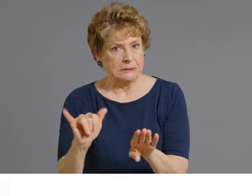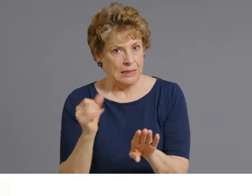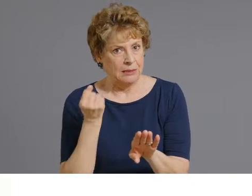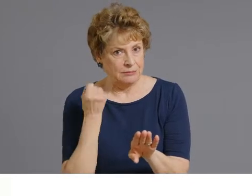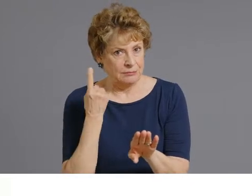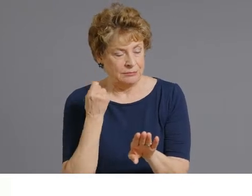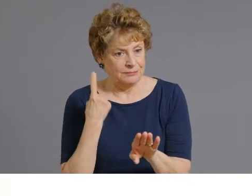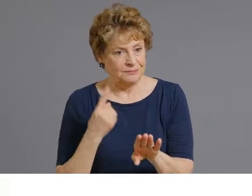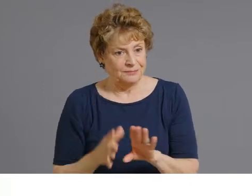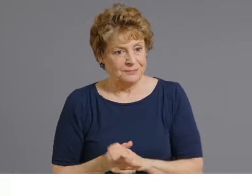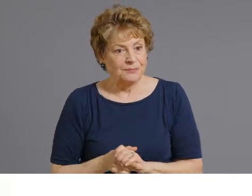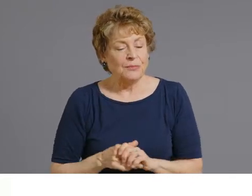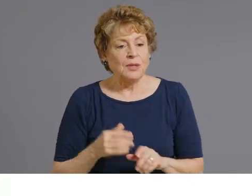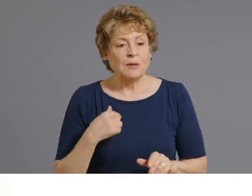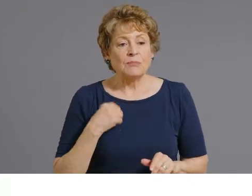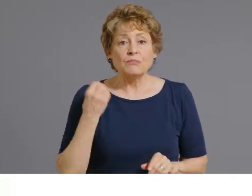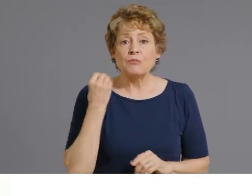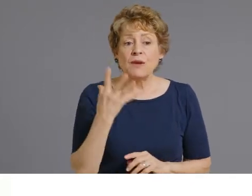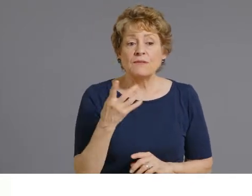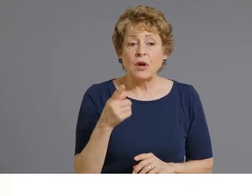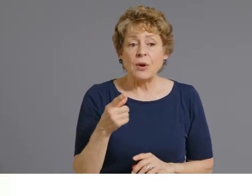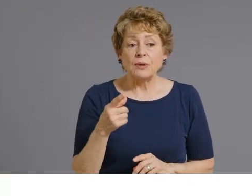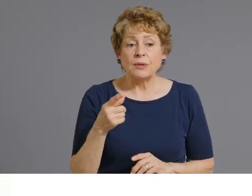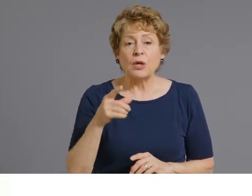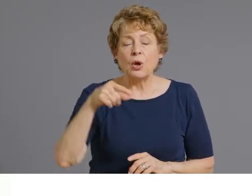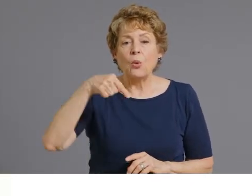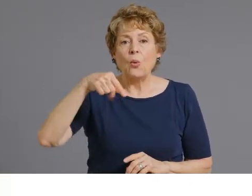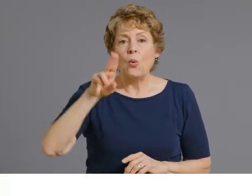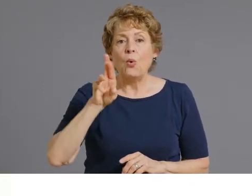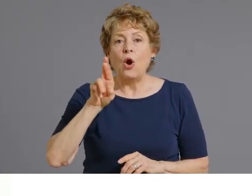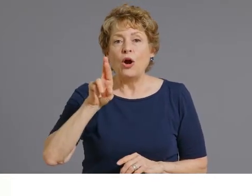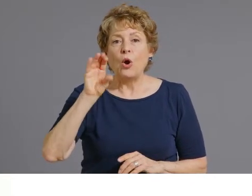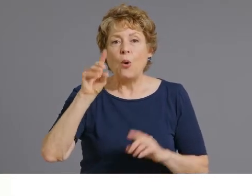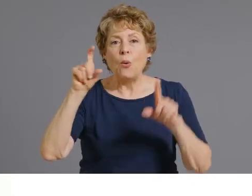get their second dose at a nearby pharmacy or other location.